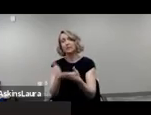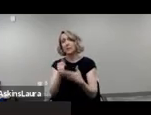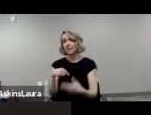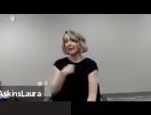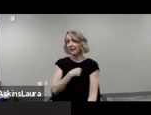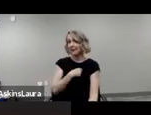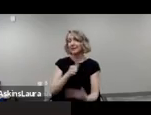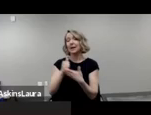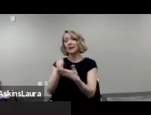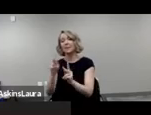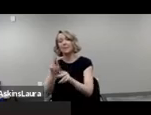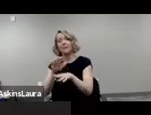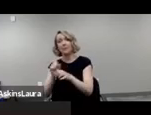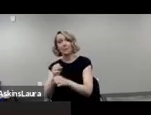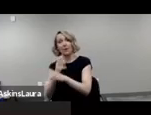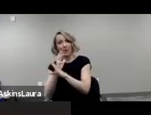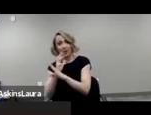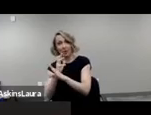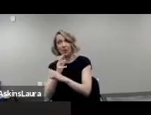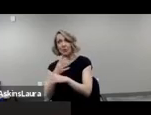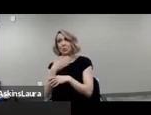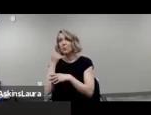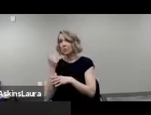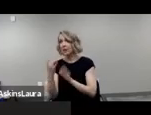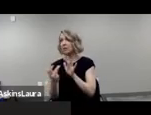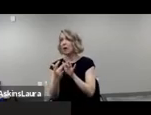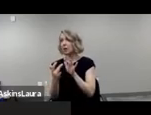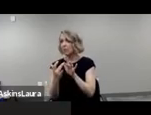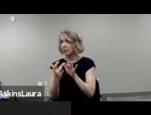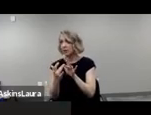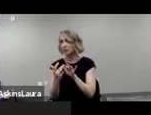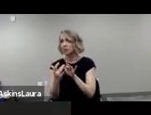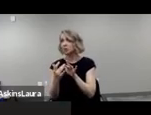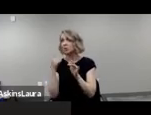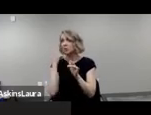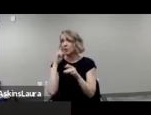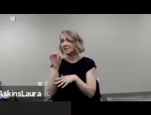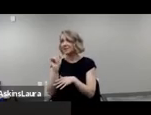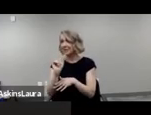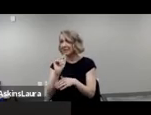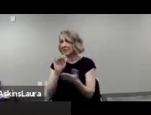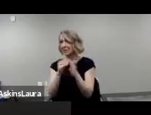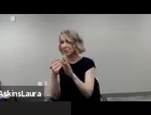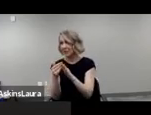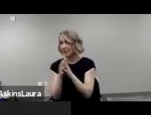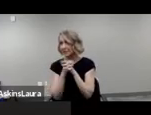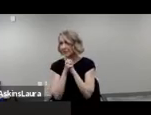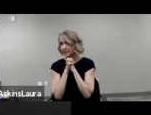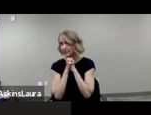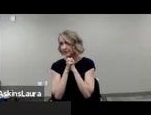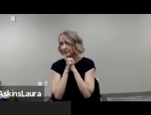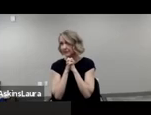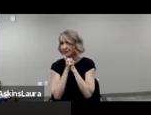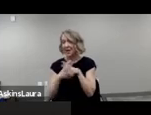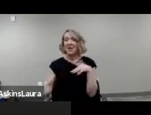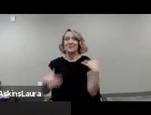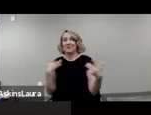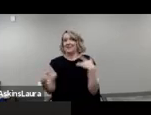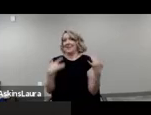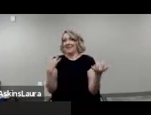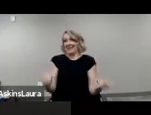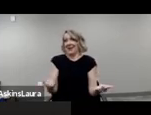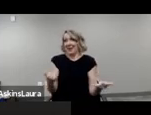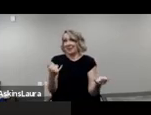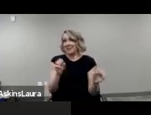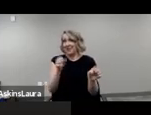webinar to better and more effectively outreach than a disability community. We have so excited to be able to share